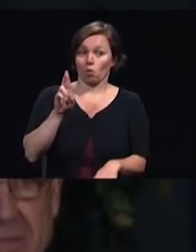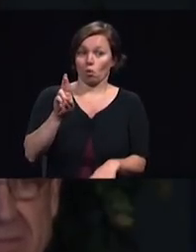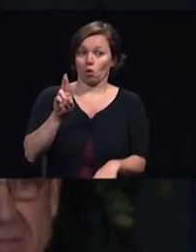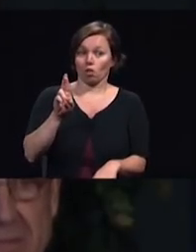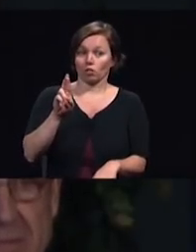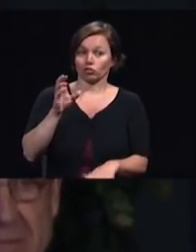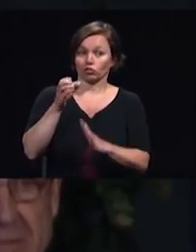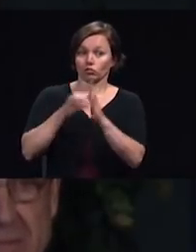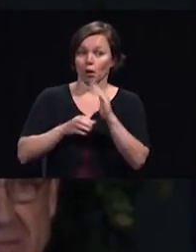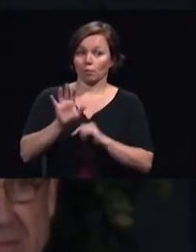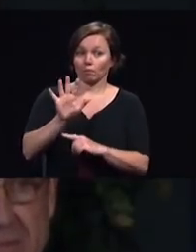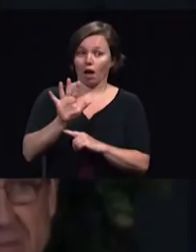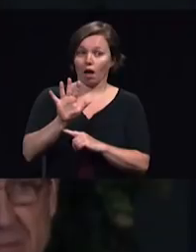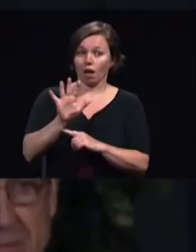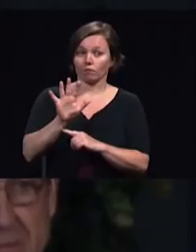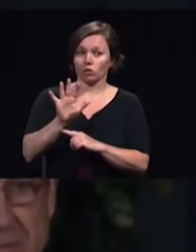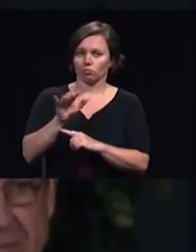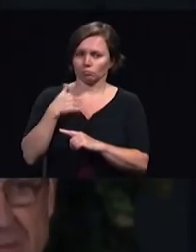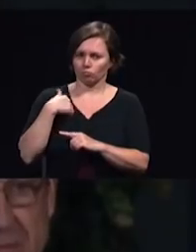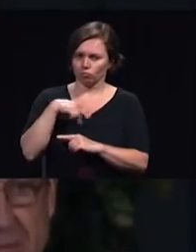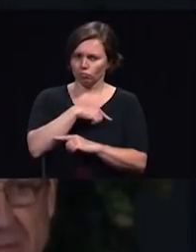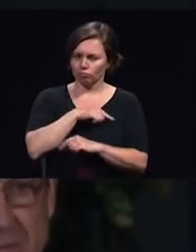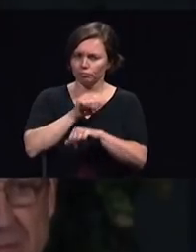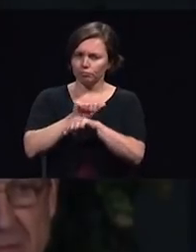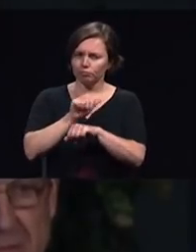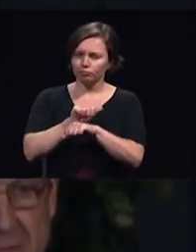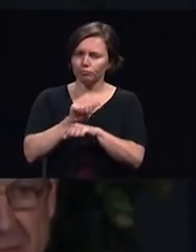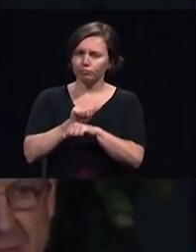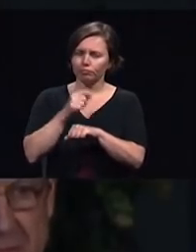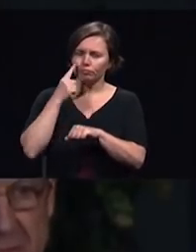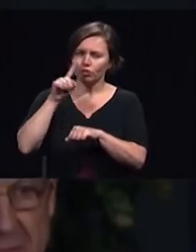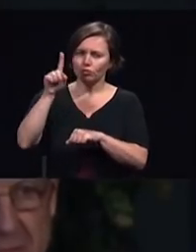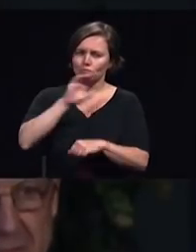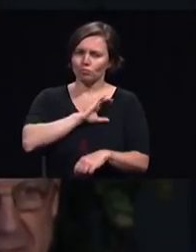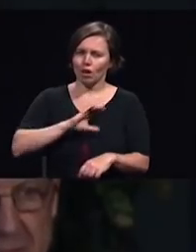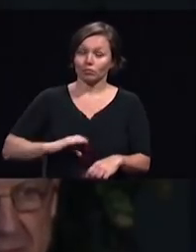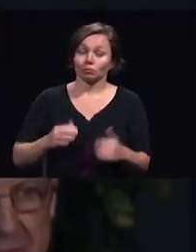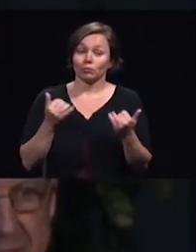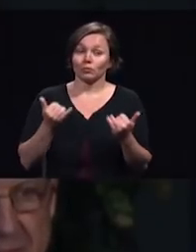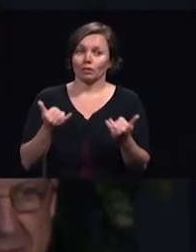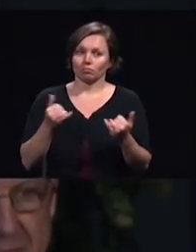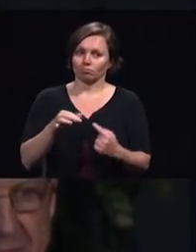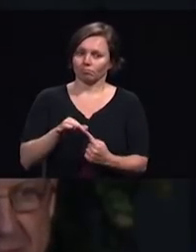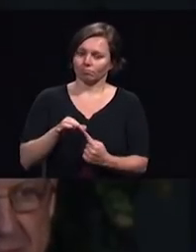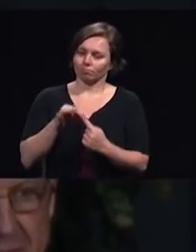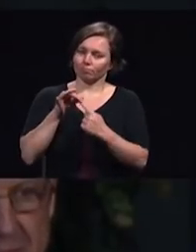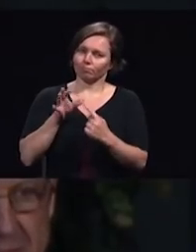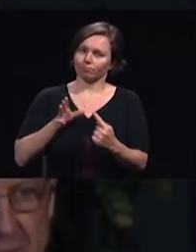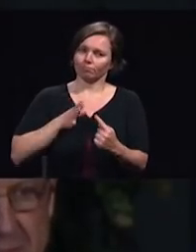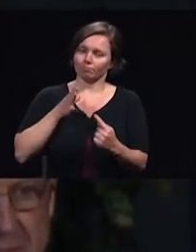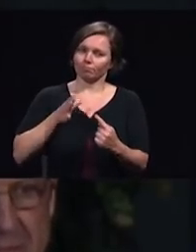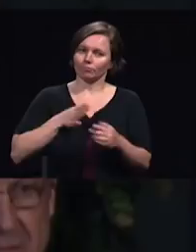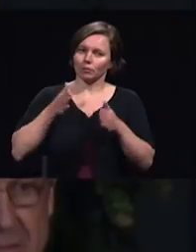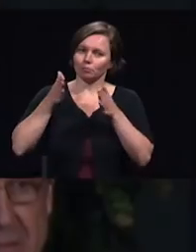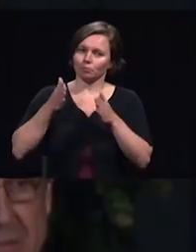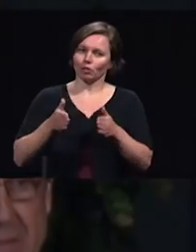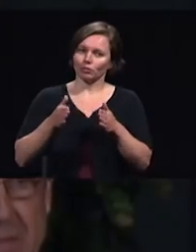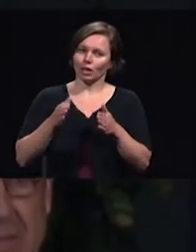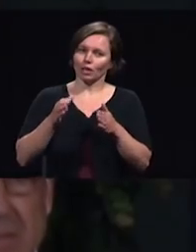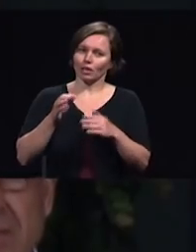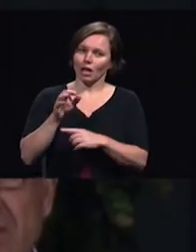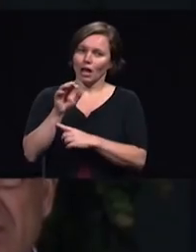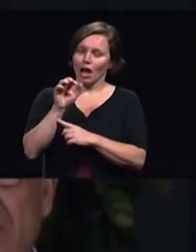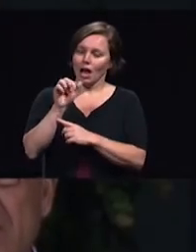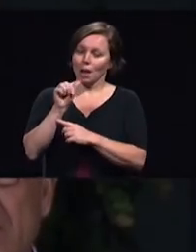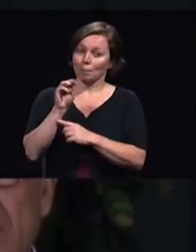Christ. But actually today we have an official ambassador with us. And I would like to introduce